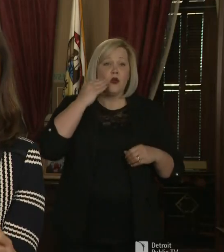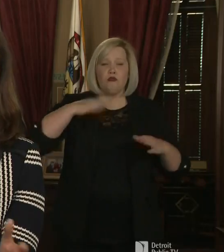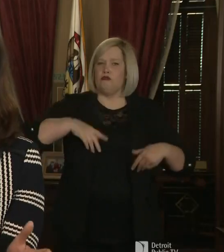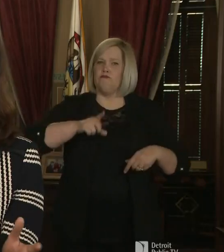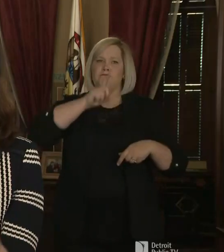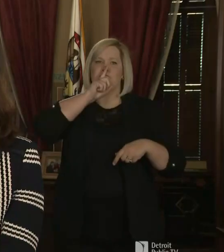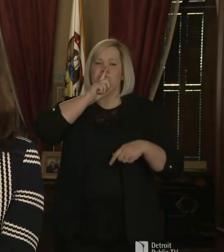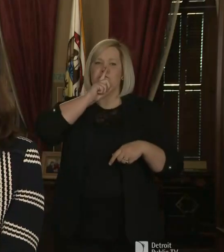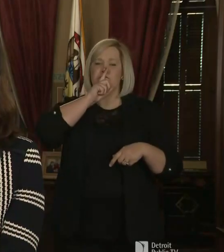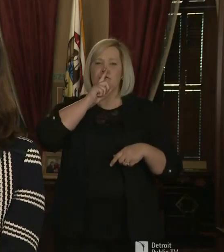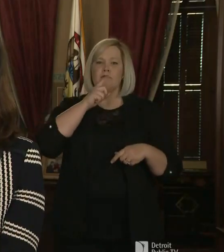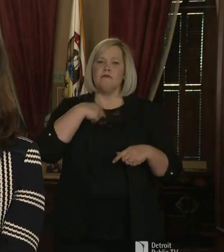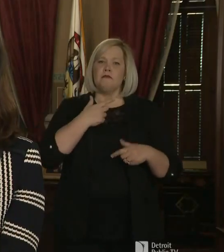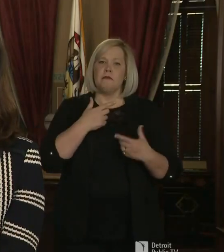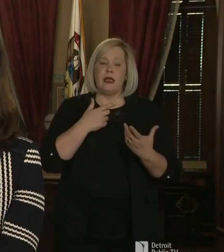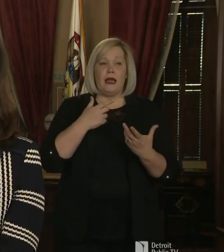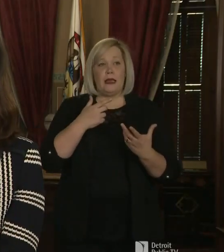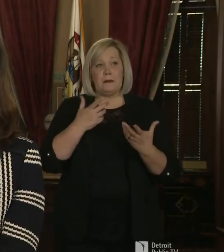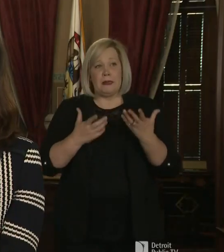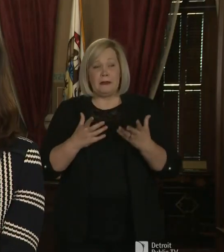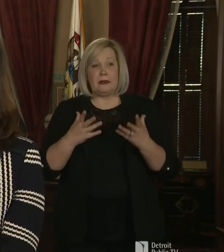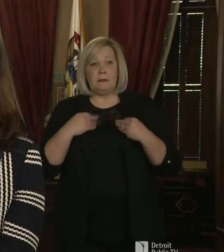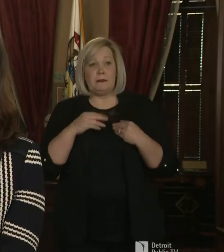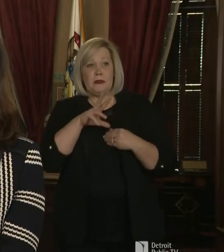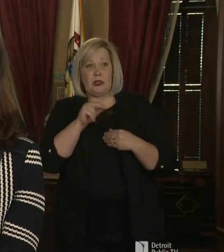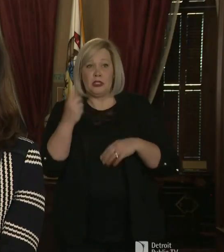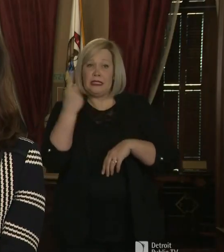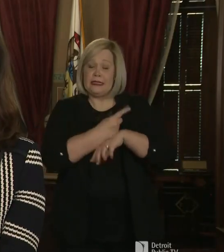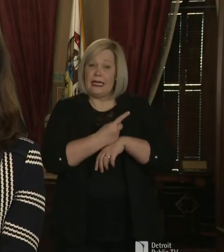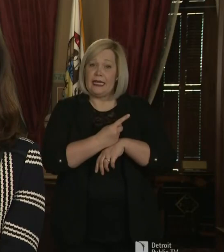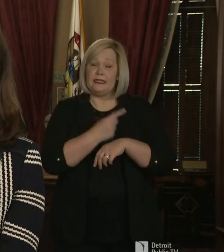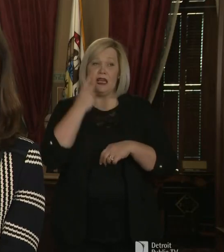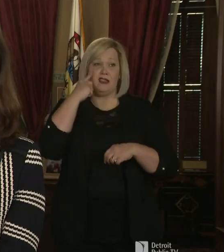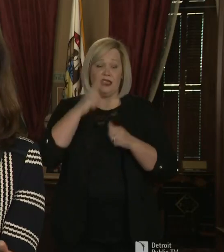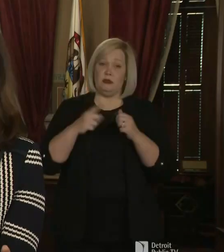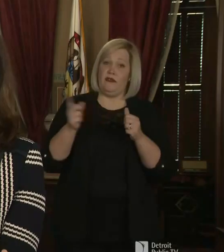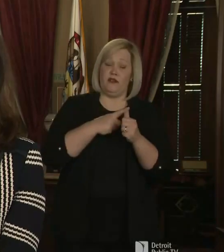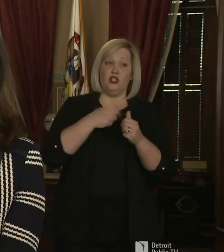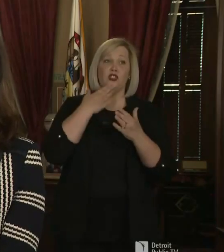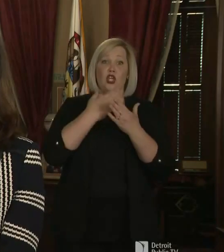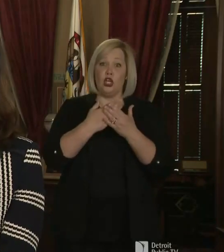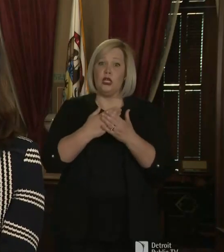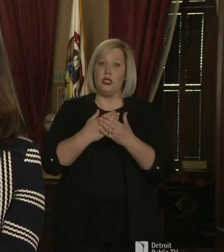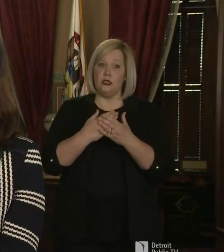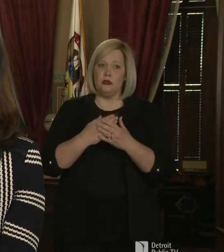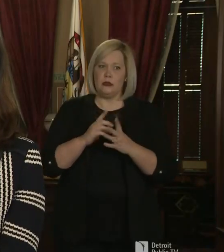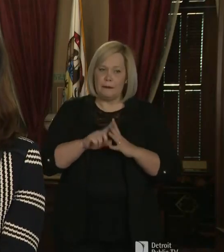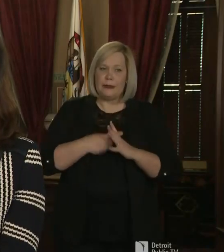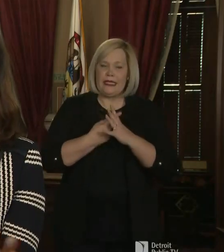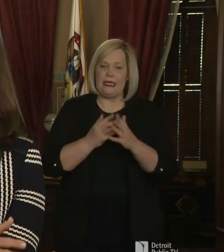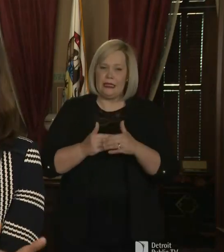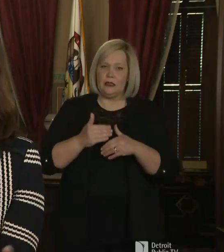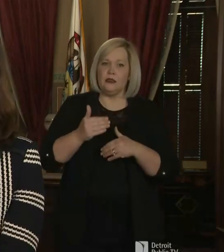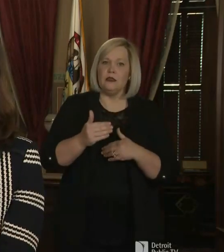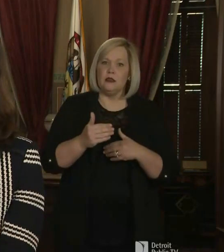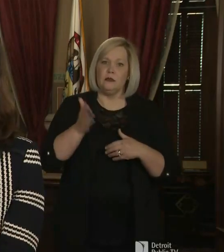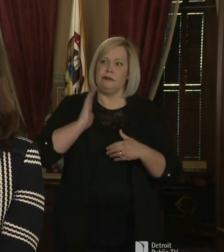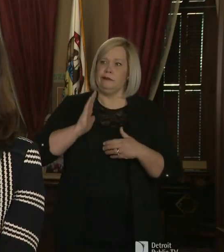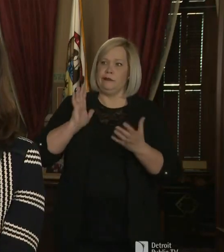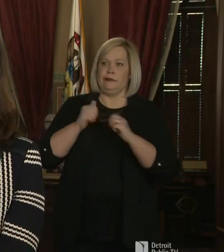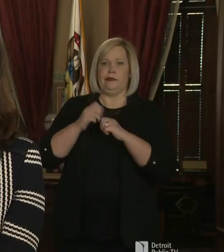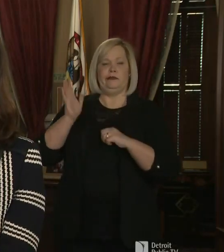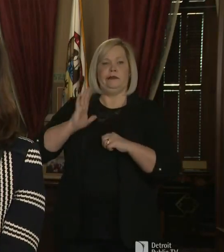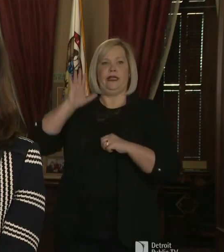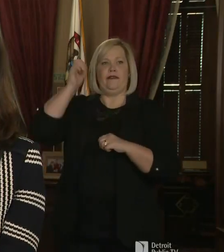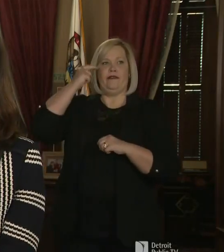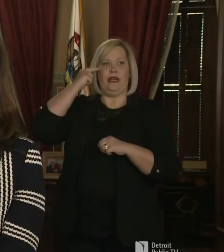embrace 30 days. Uh, I think that that was an important step, dramatic step, frankly, um, from where they had been in the federal